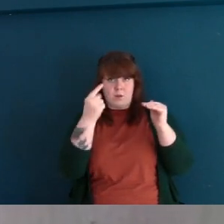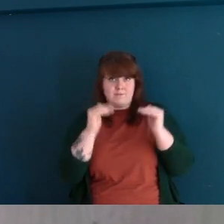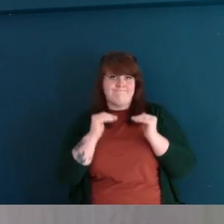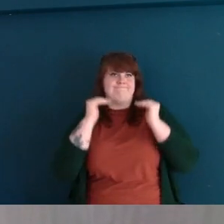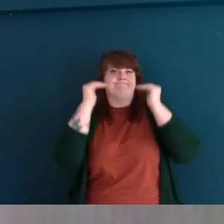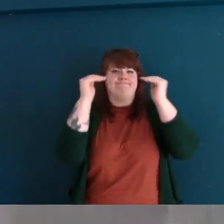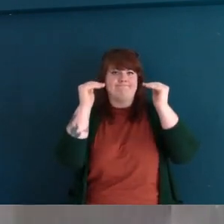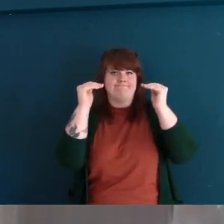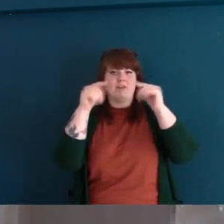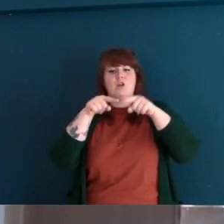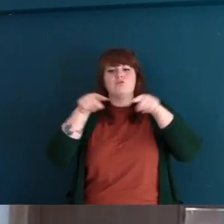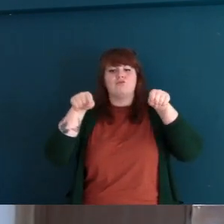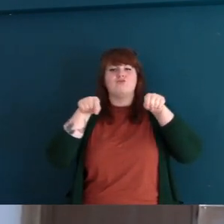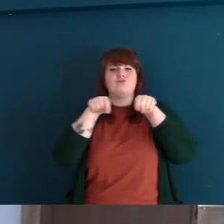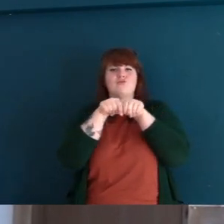number 7.